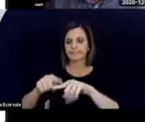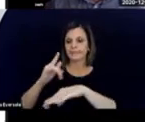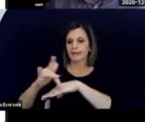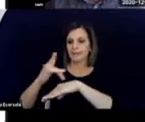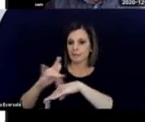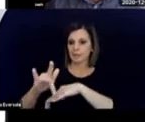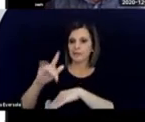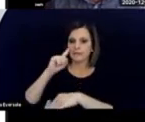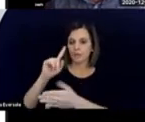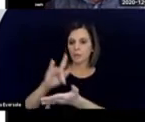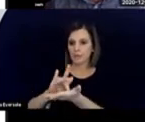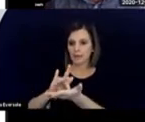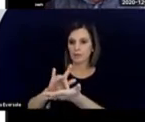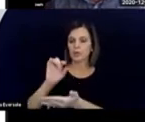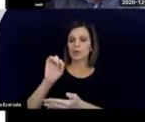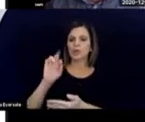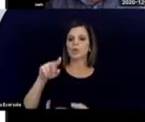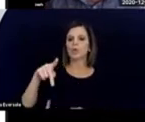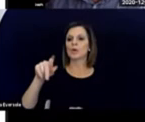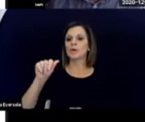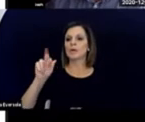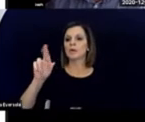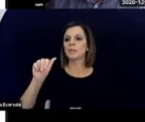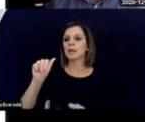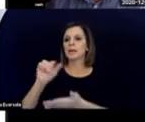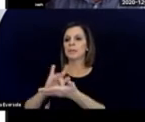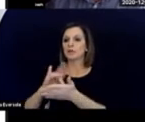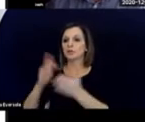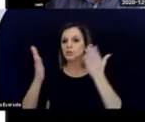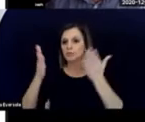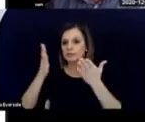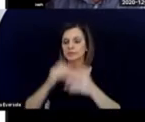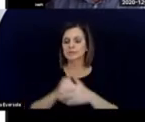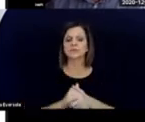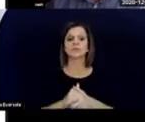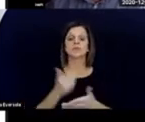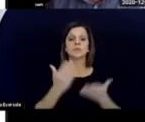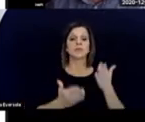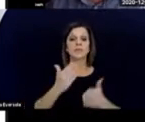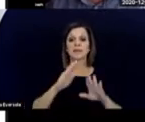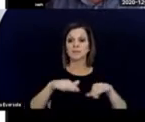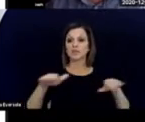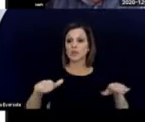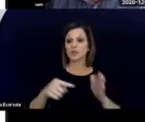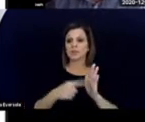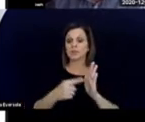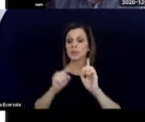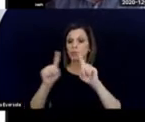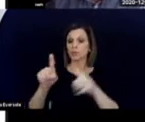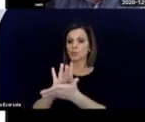medical or paramedical services. The child might go to school with a full time nurse,